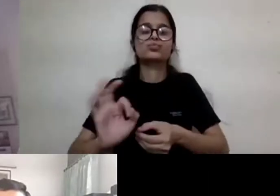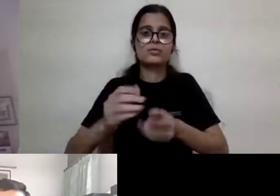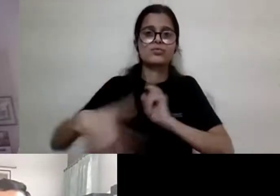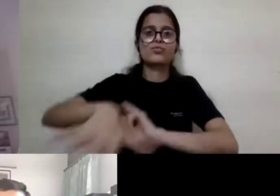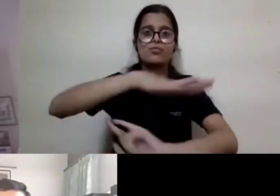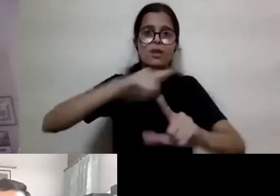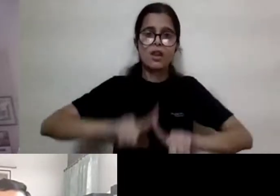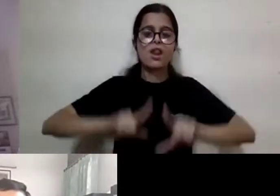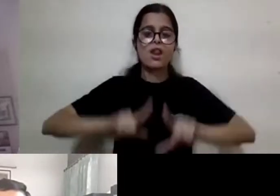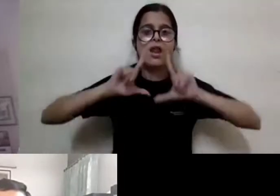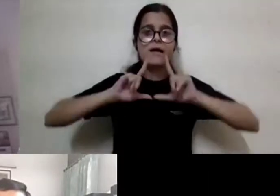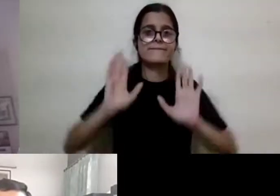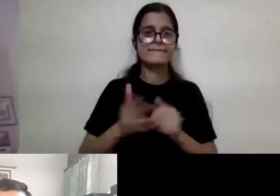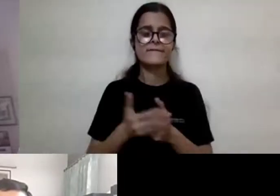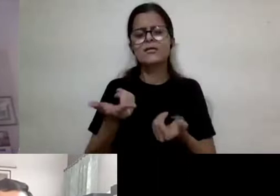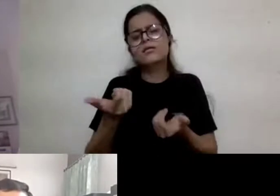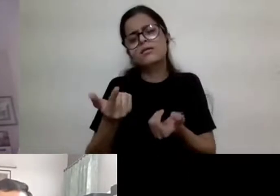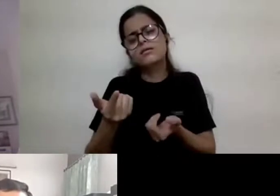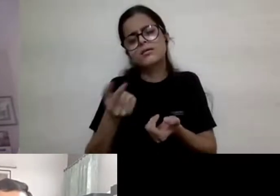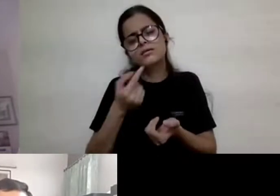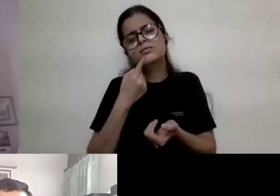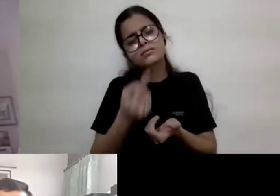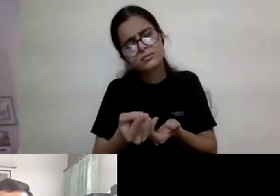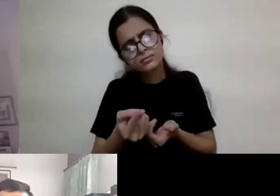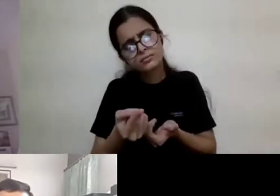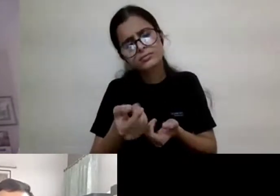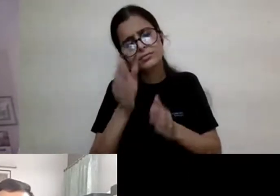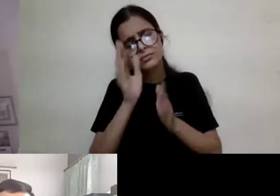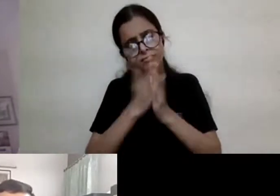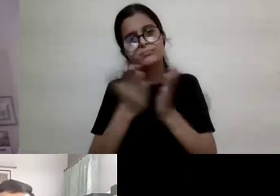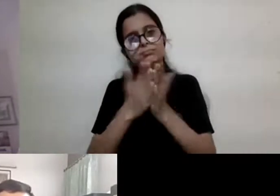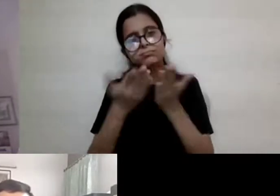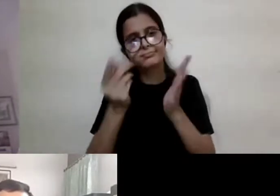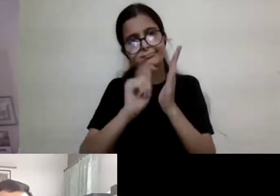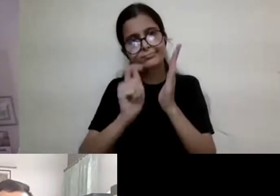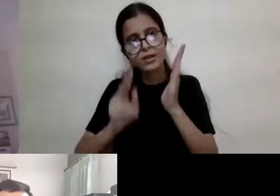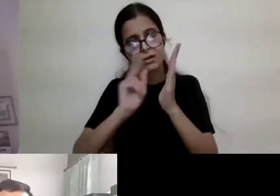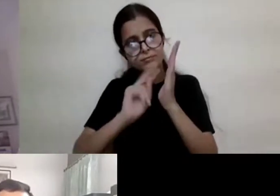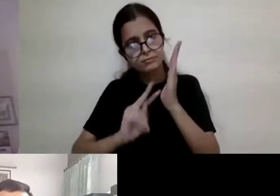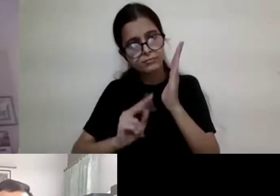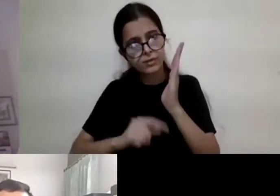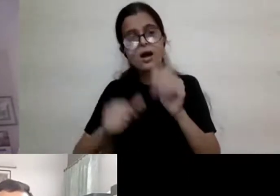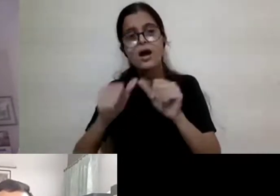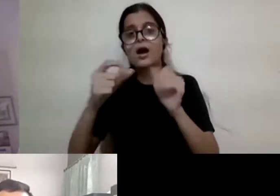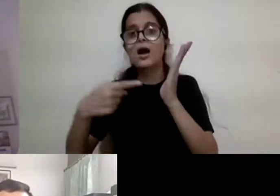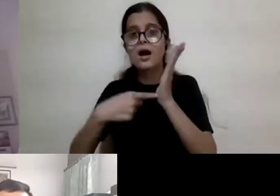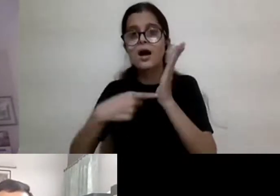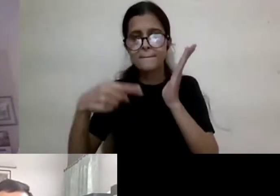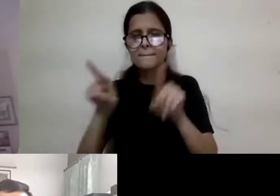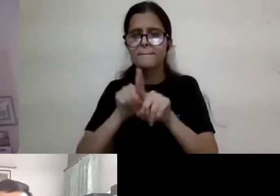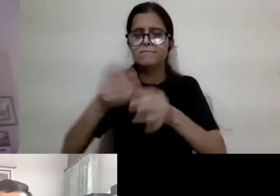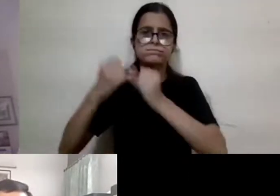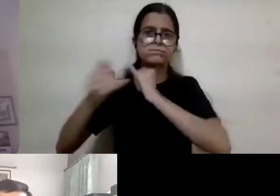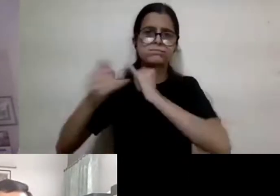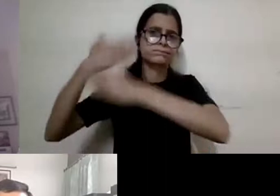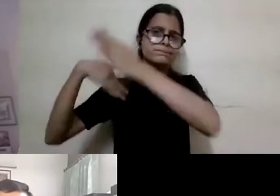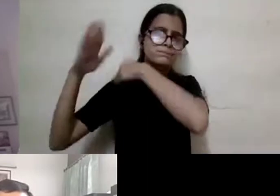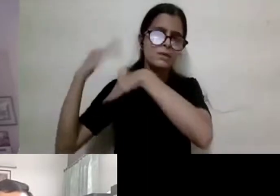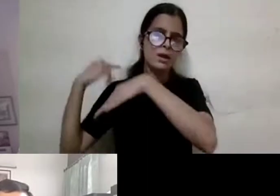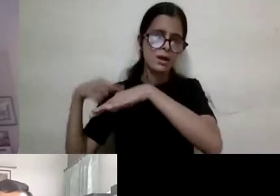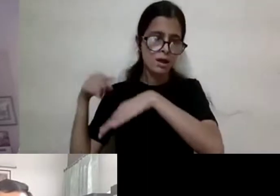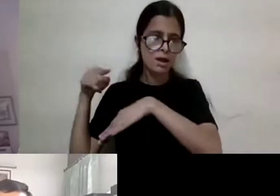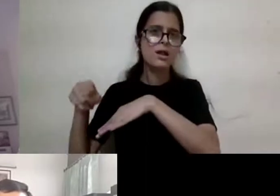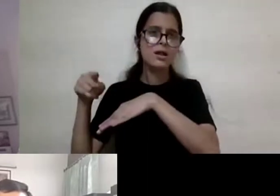one of the things that I said in the, in the book that I, I wrote a book, uh, called enabling acts about the, which is the history of the, uh, how the